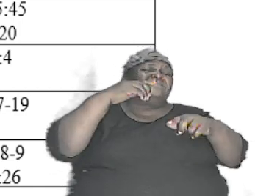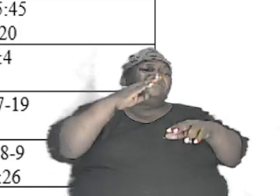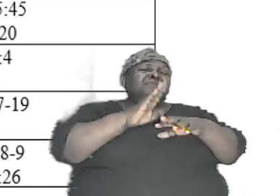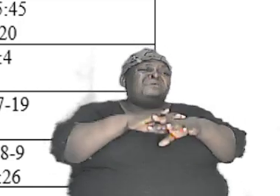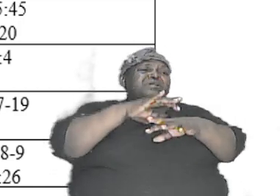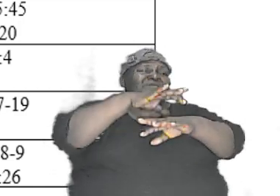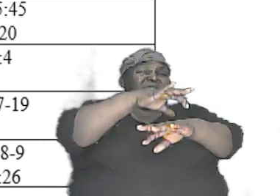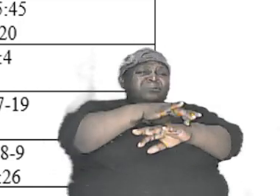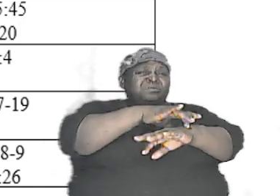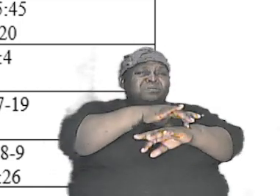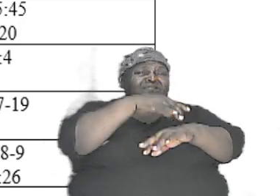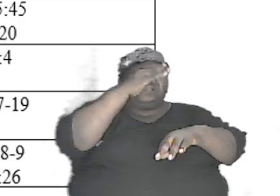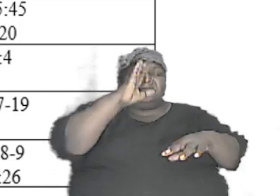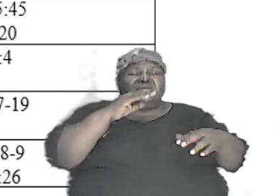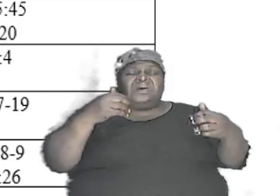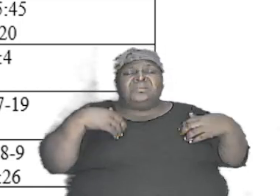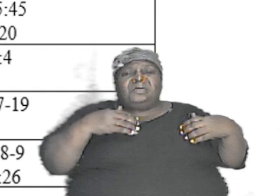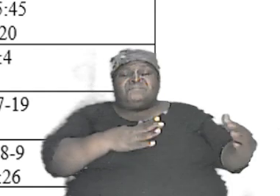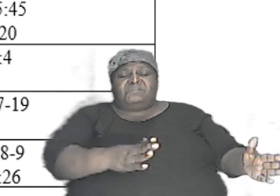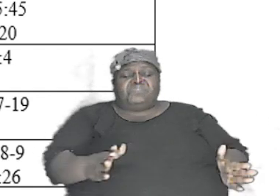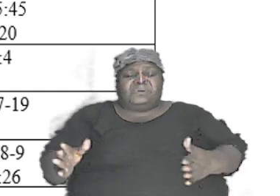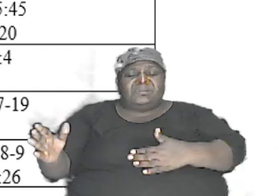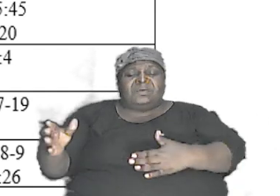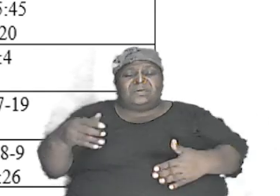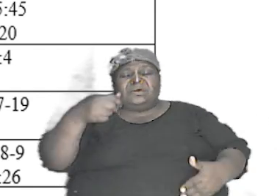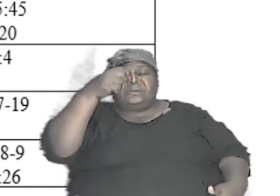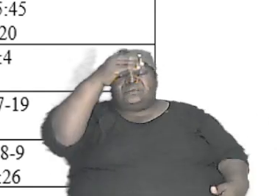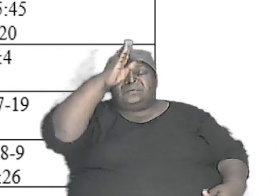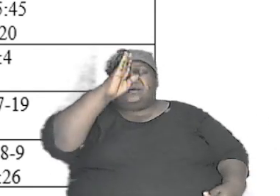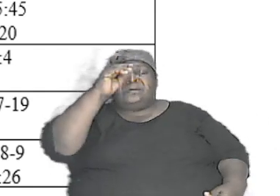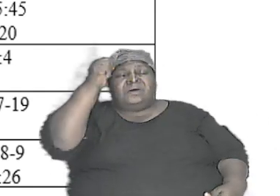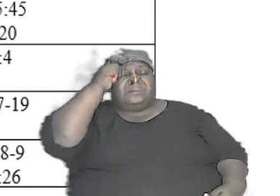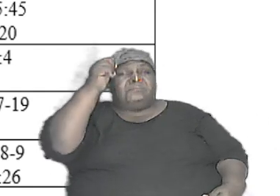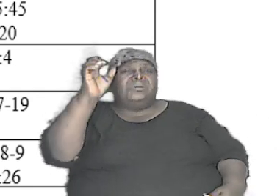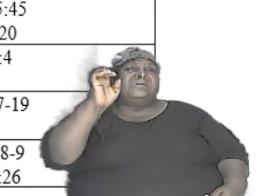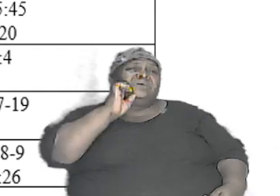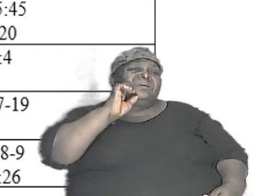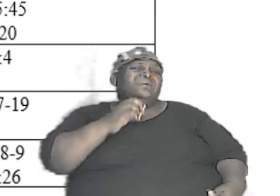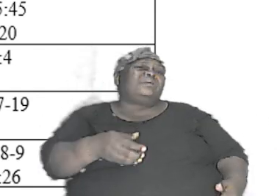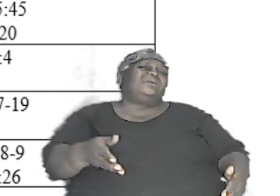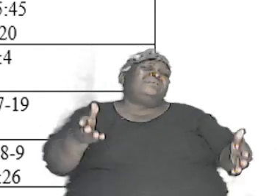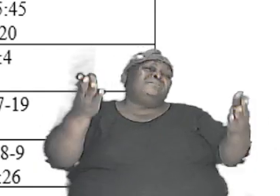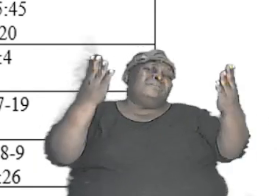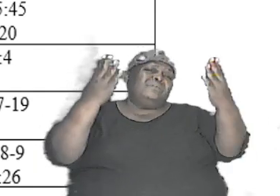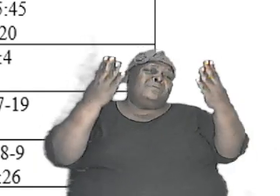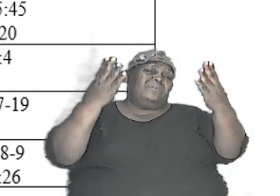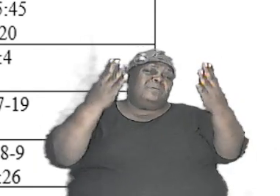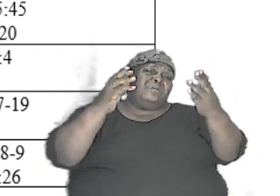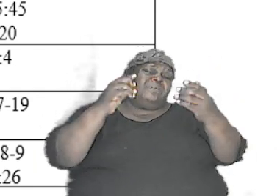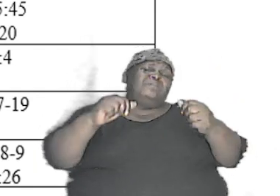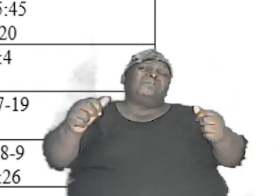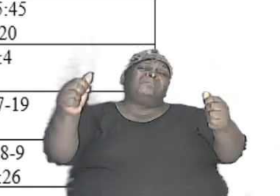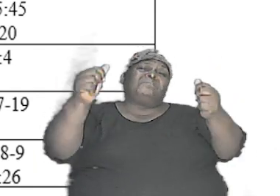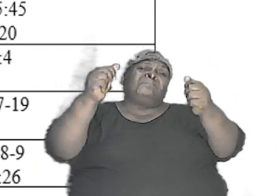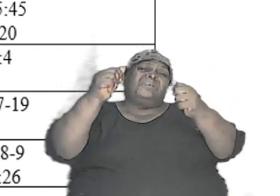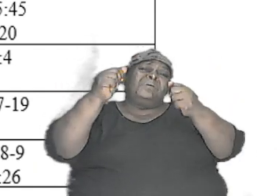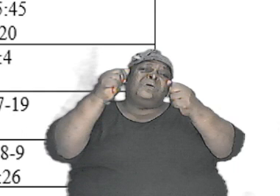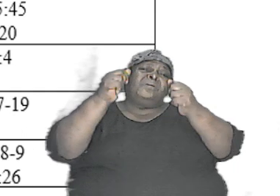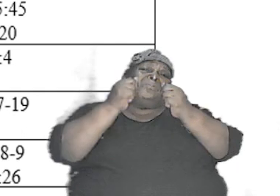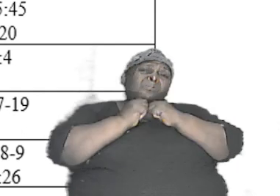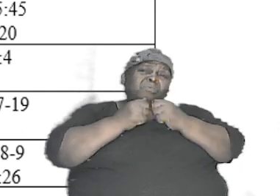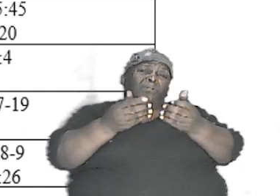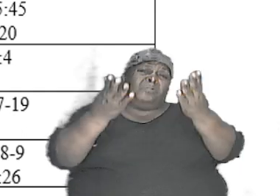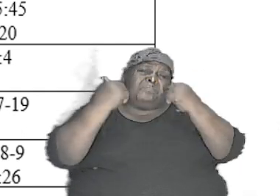Adam and Eve and Cain and Abel and Seth and the other sons of daughter and it went down the sons and daughters